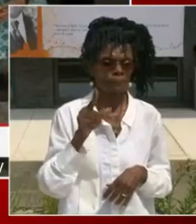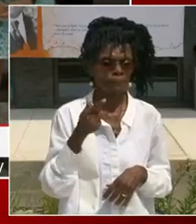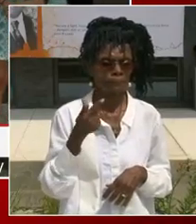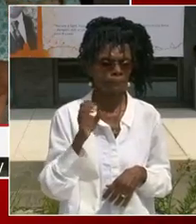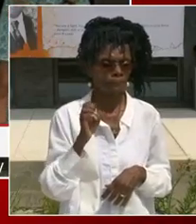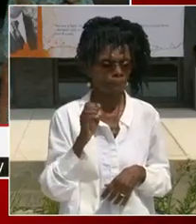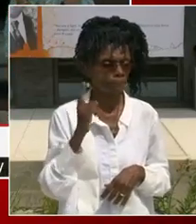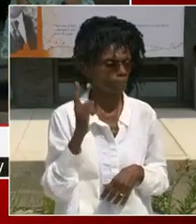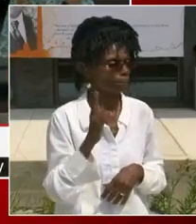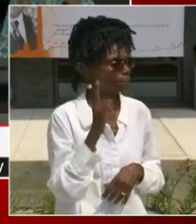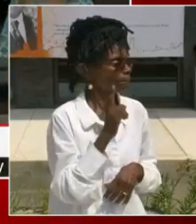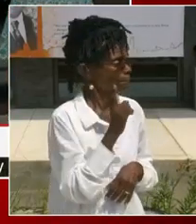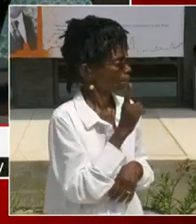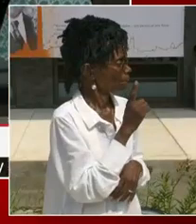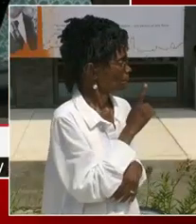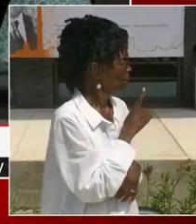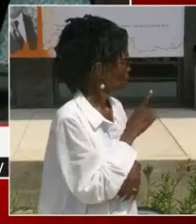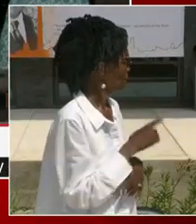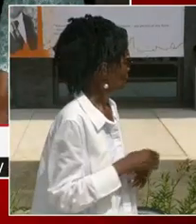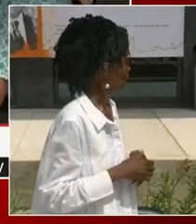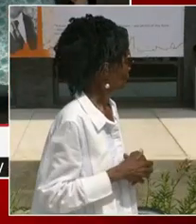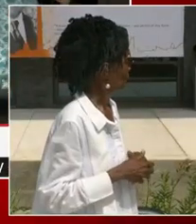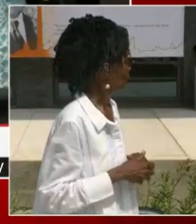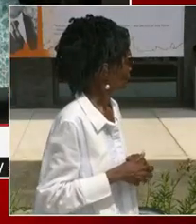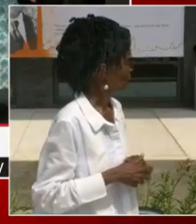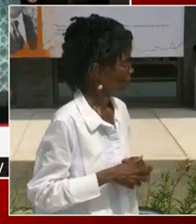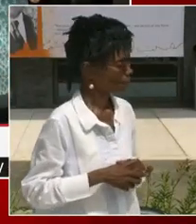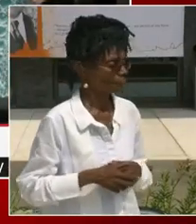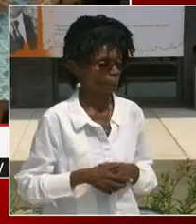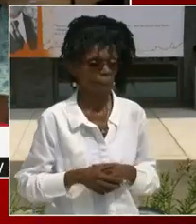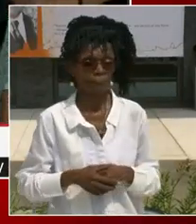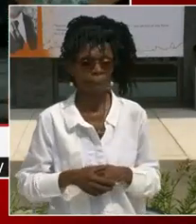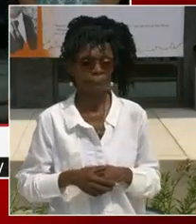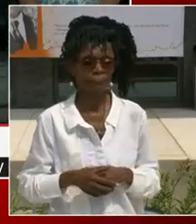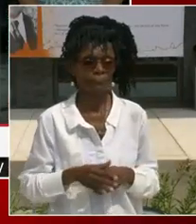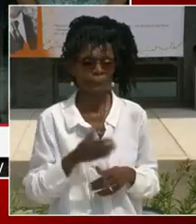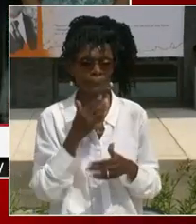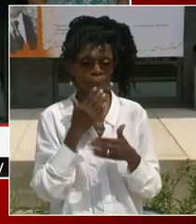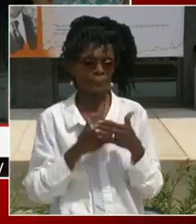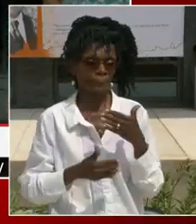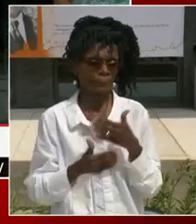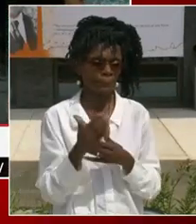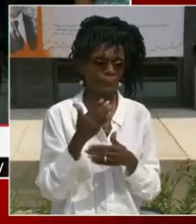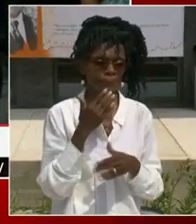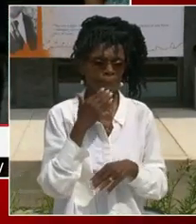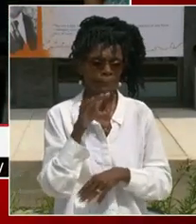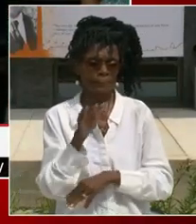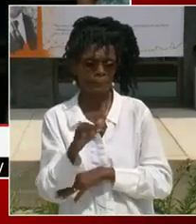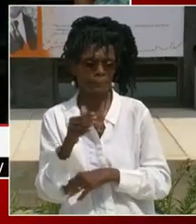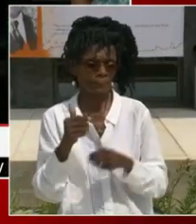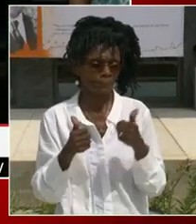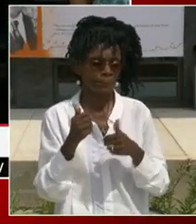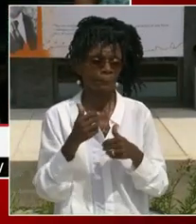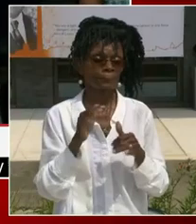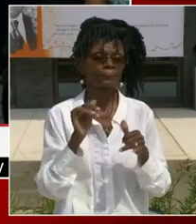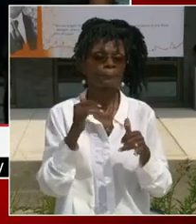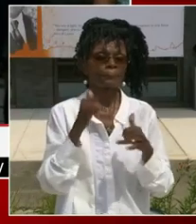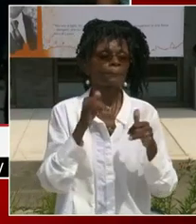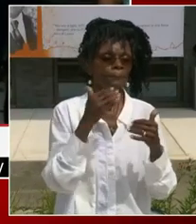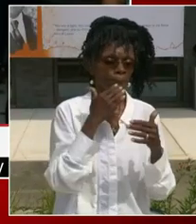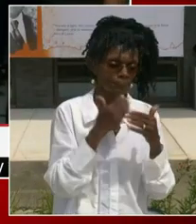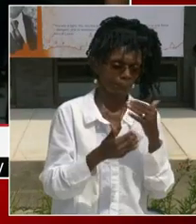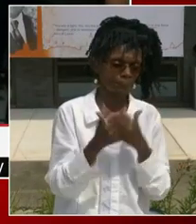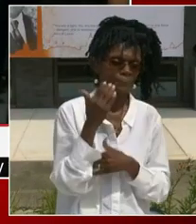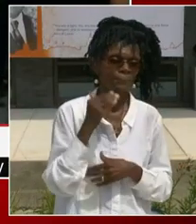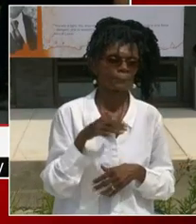Wow. Good morning. Is it morning or afternoon yet? It's morning still. I'm hoping. Good morning, everyone. My name is Janice Lewis George